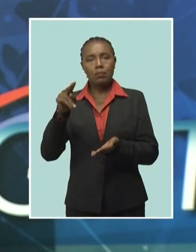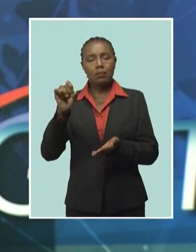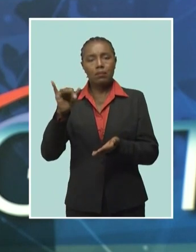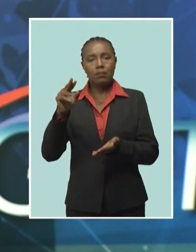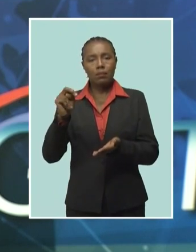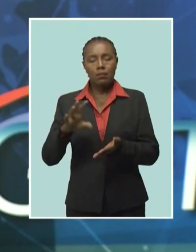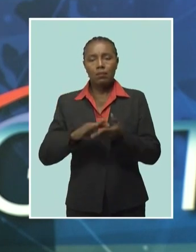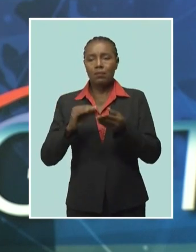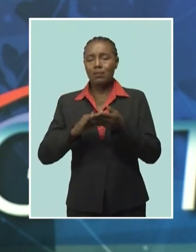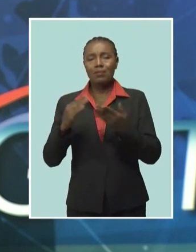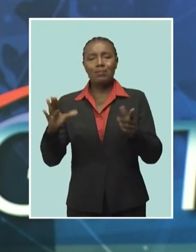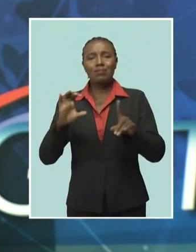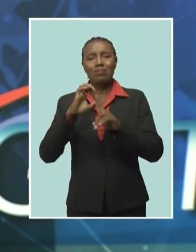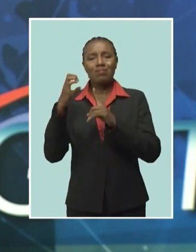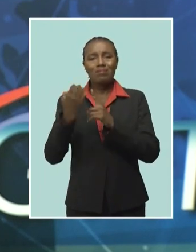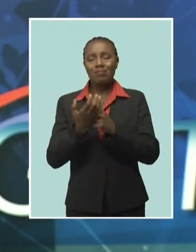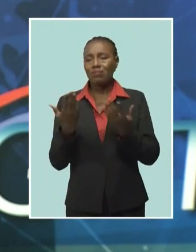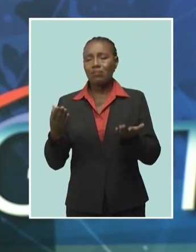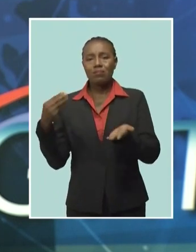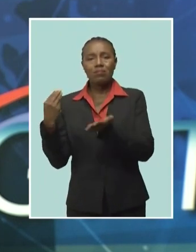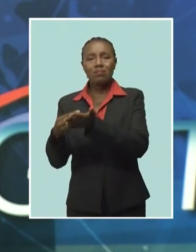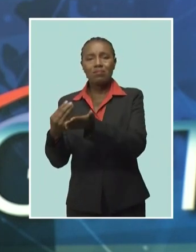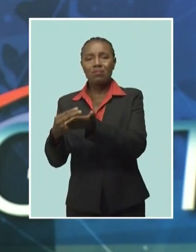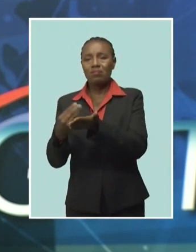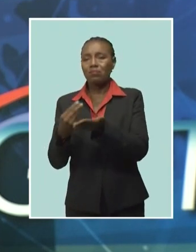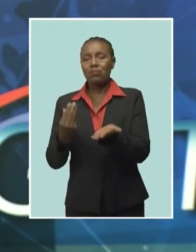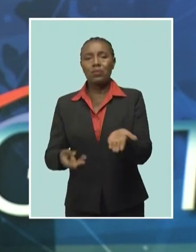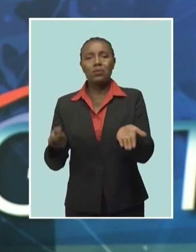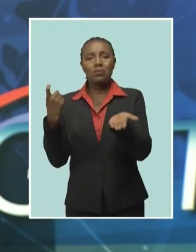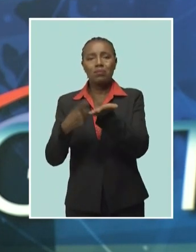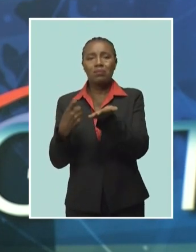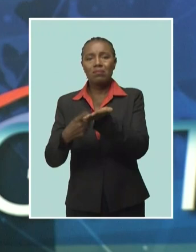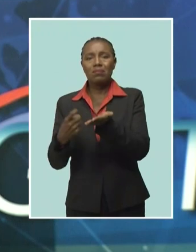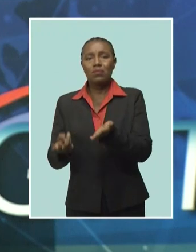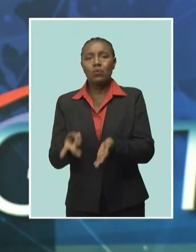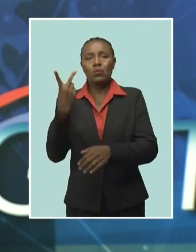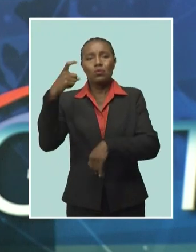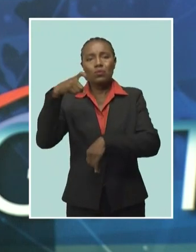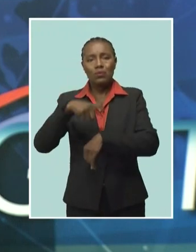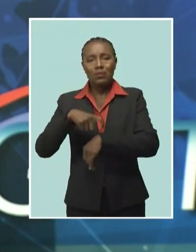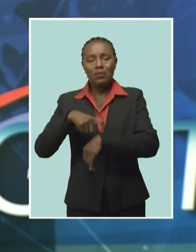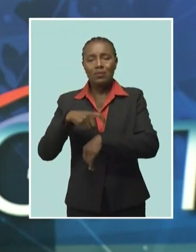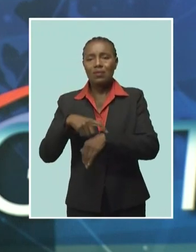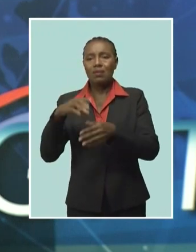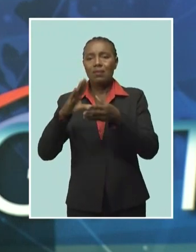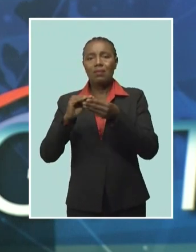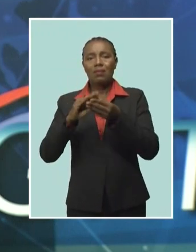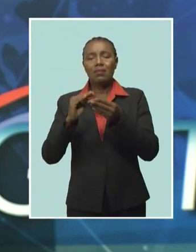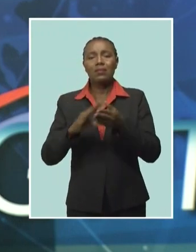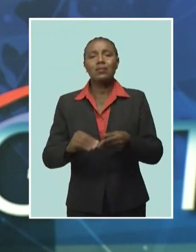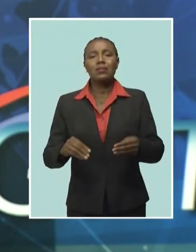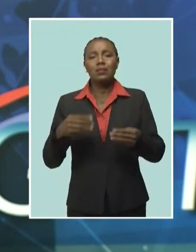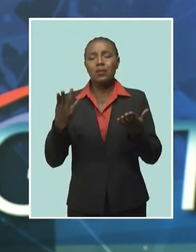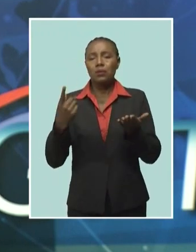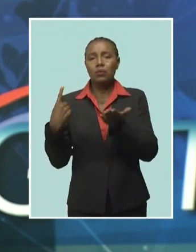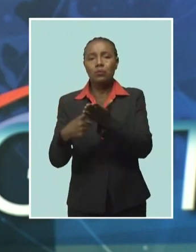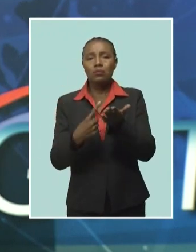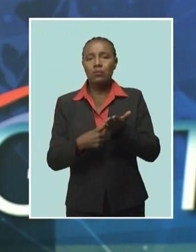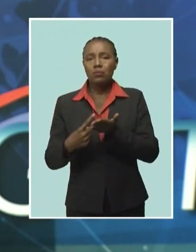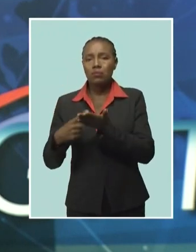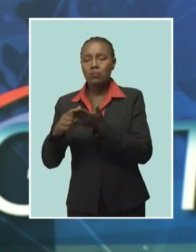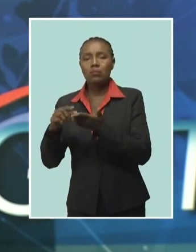facing a situation where their pension funds are taxed twice. He made the comments in the upper chamber while contributing to the debate on the